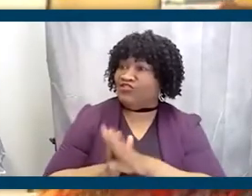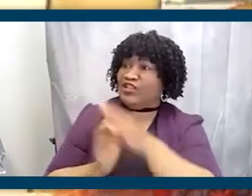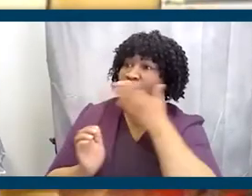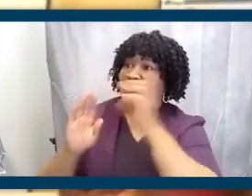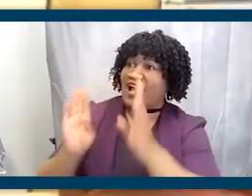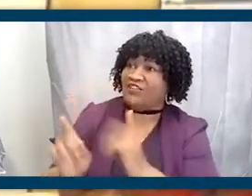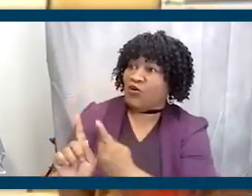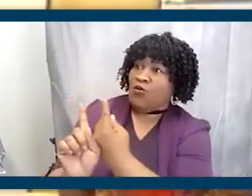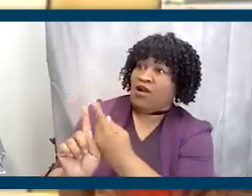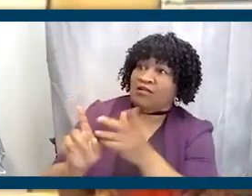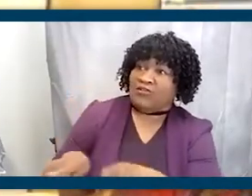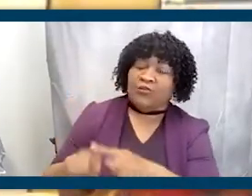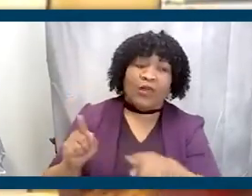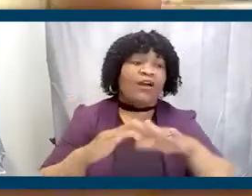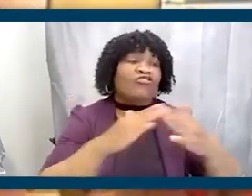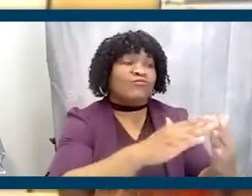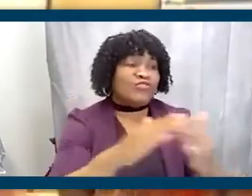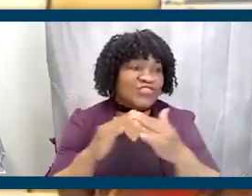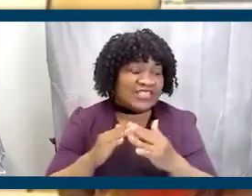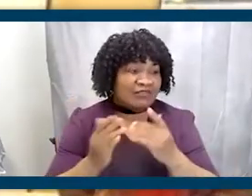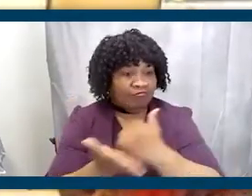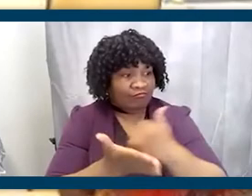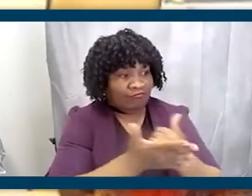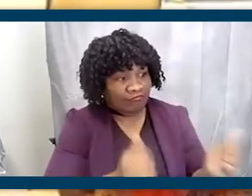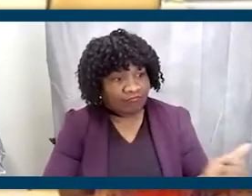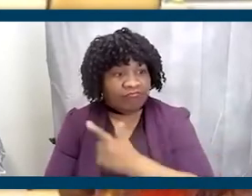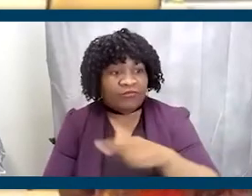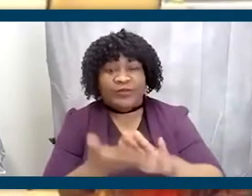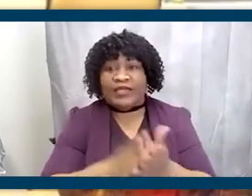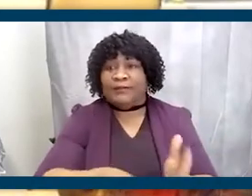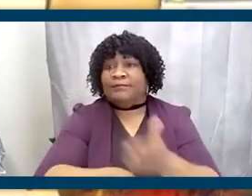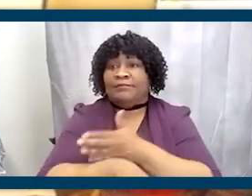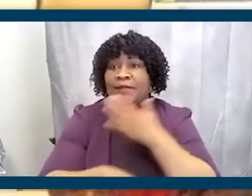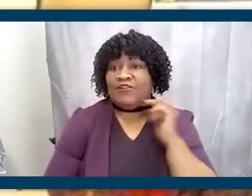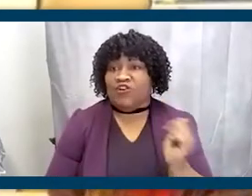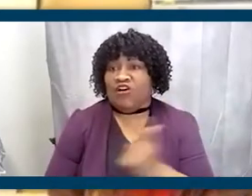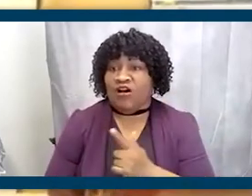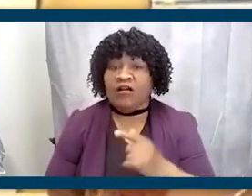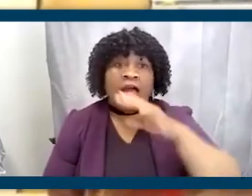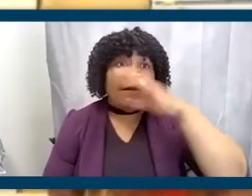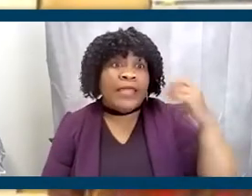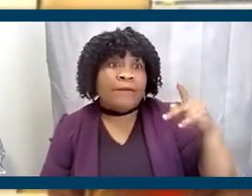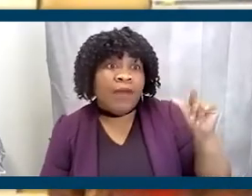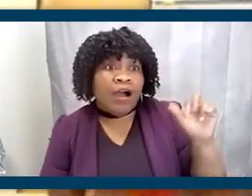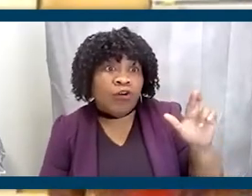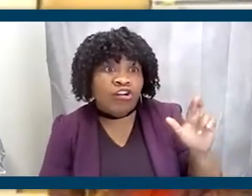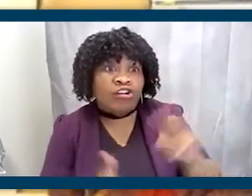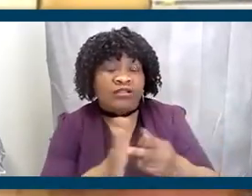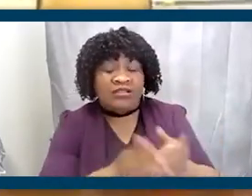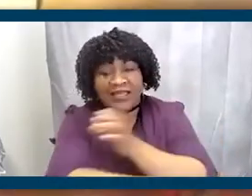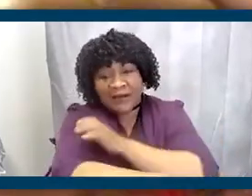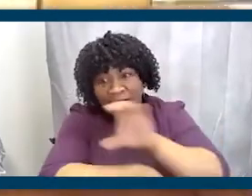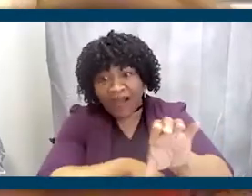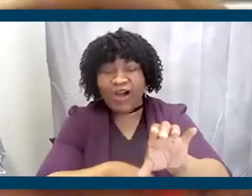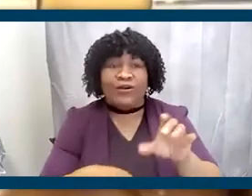house, have we built a community and responded to those issues that become better. So, you know, Black Power talks about empowering, getting